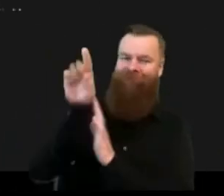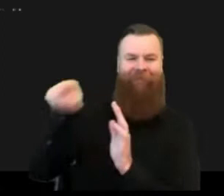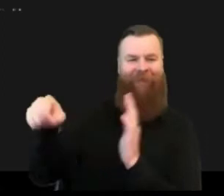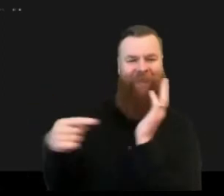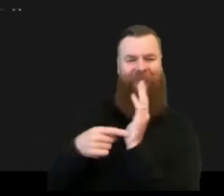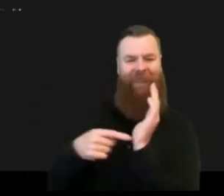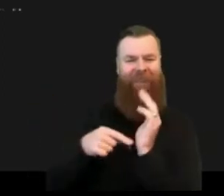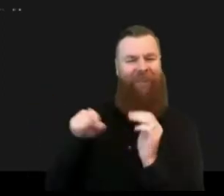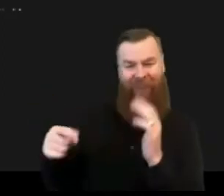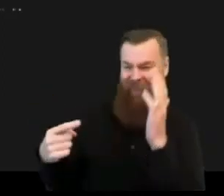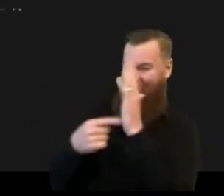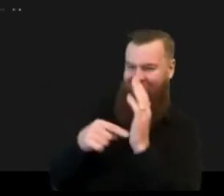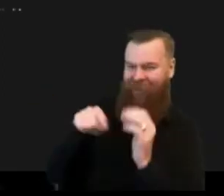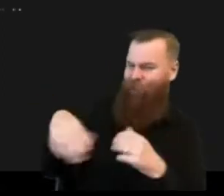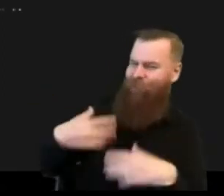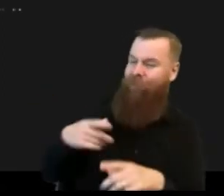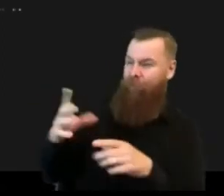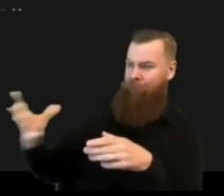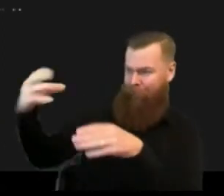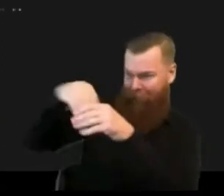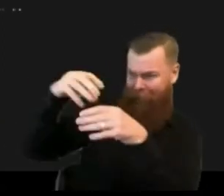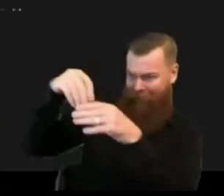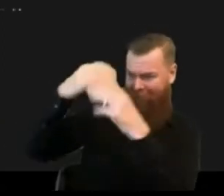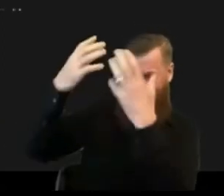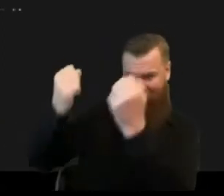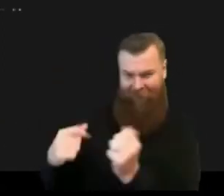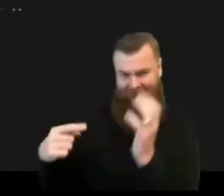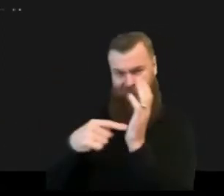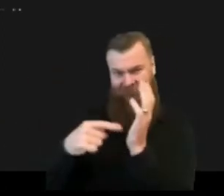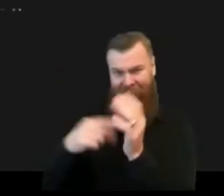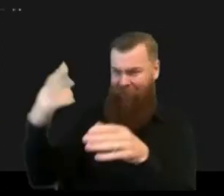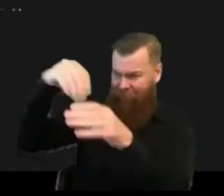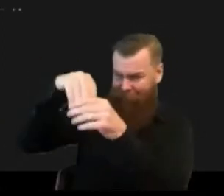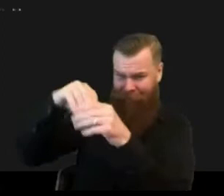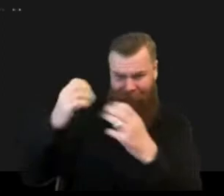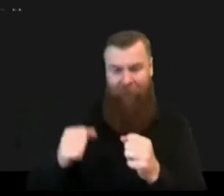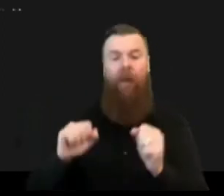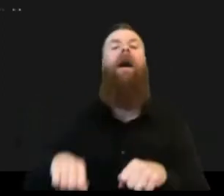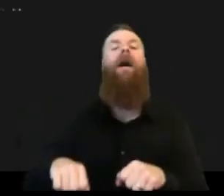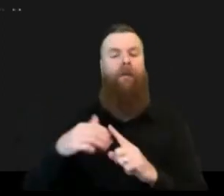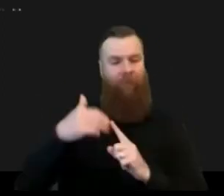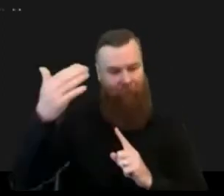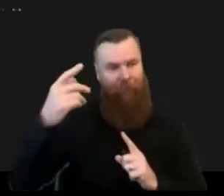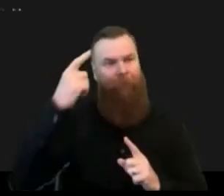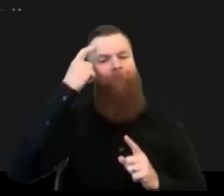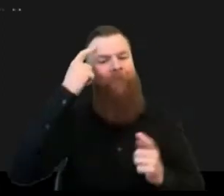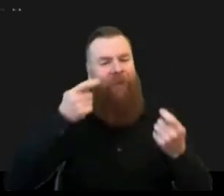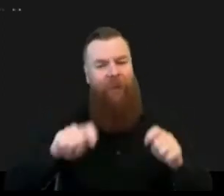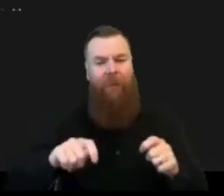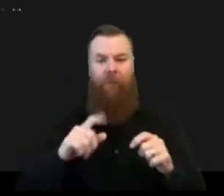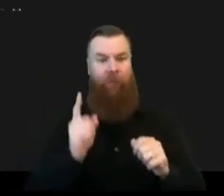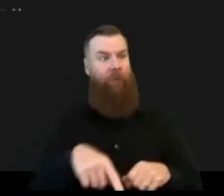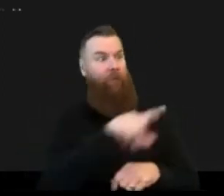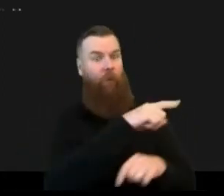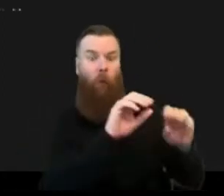with you know the technological and scientific development so and just to wrap up i would like to mention three things so